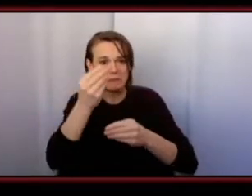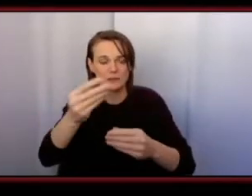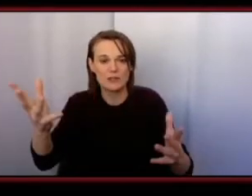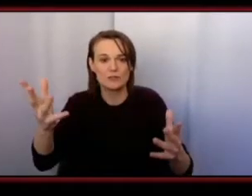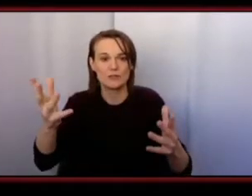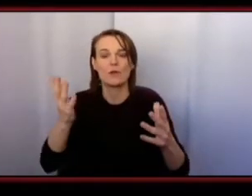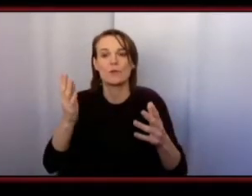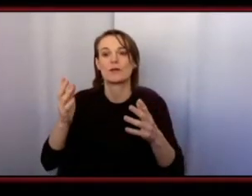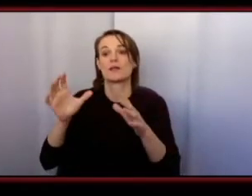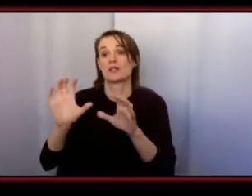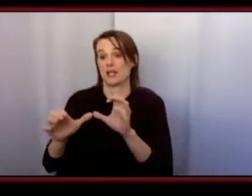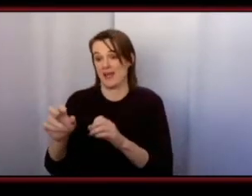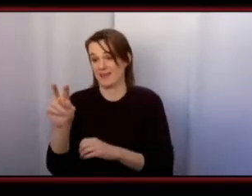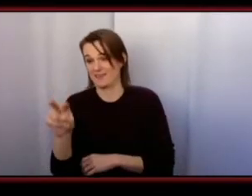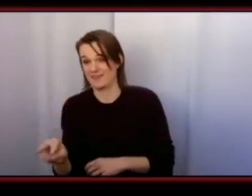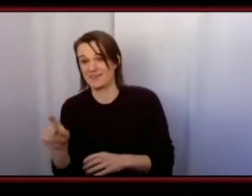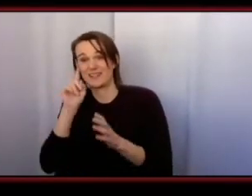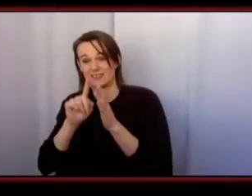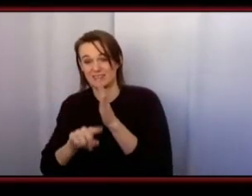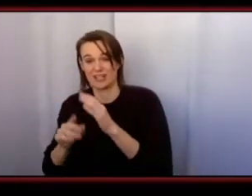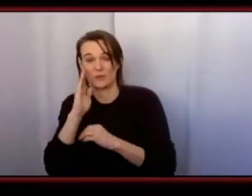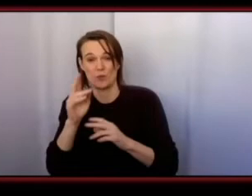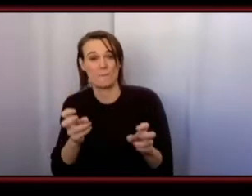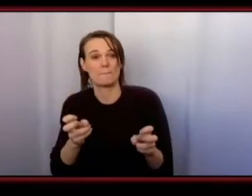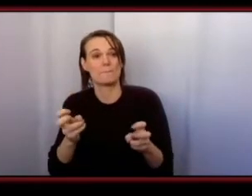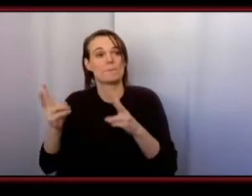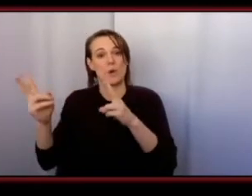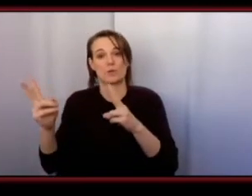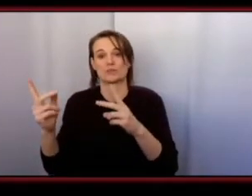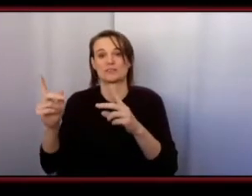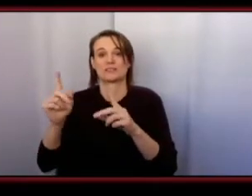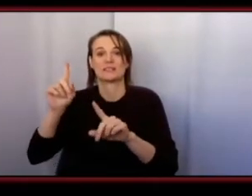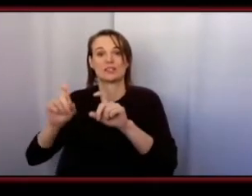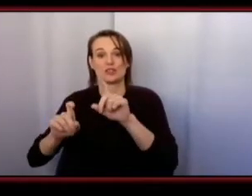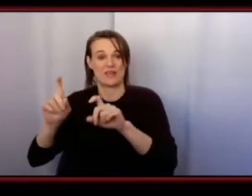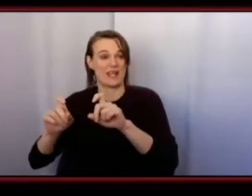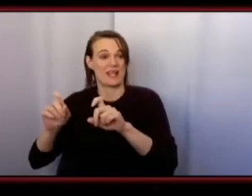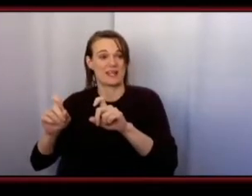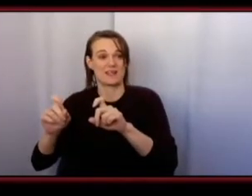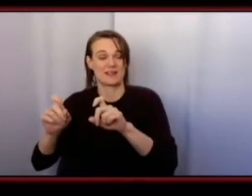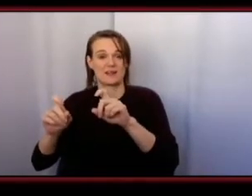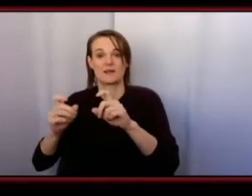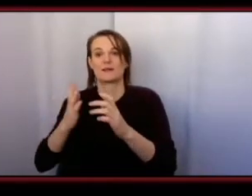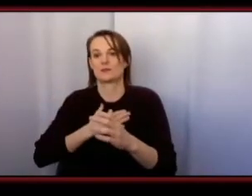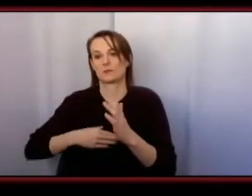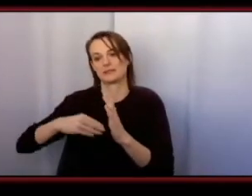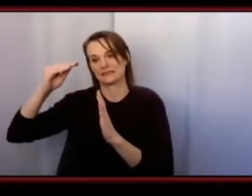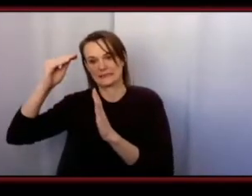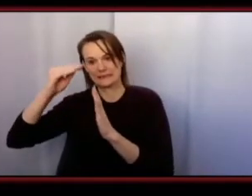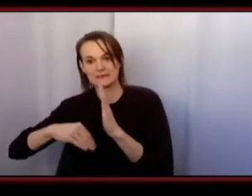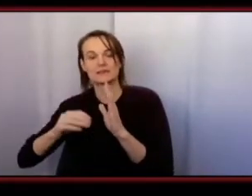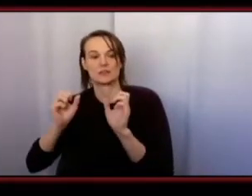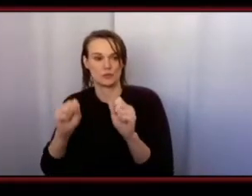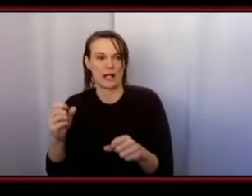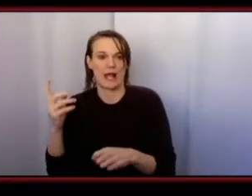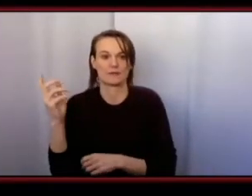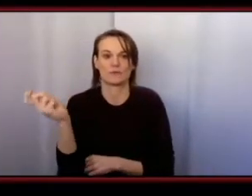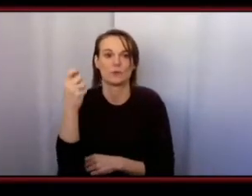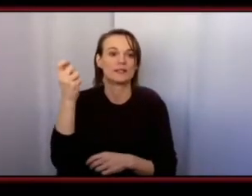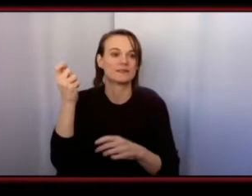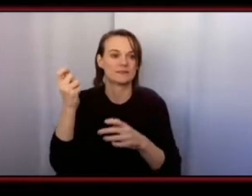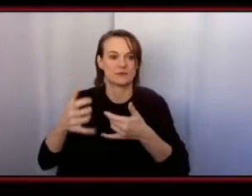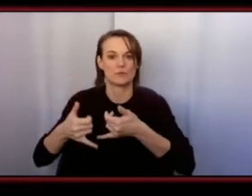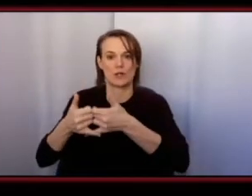chat today we highly encourage you fill it after the session for a chance to win a special prize package from one of our